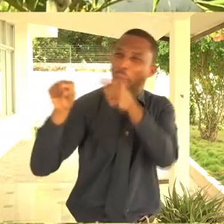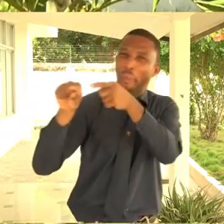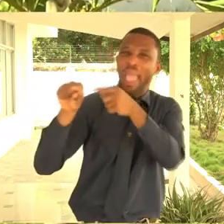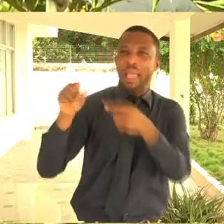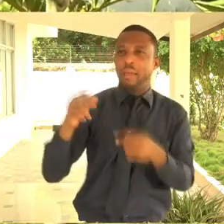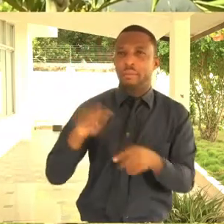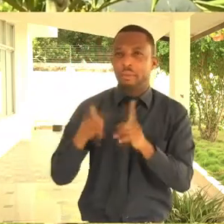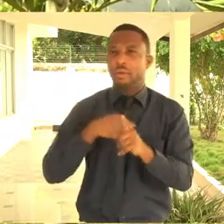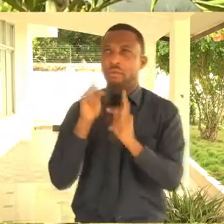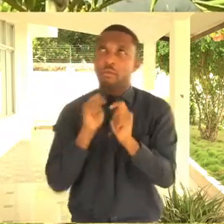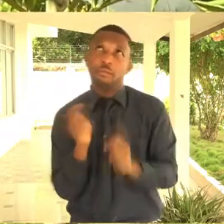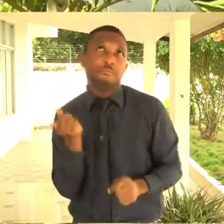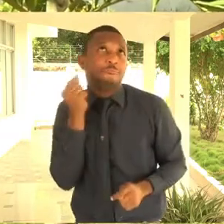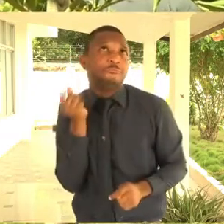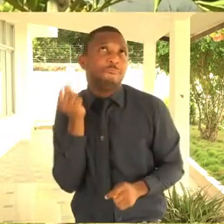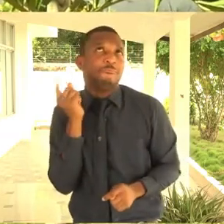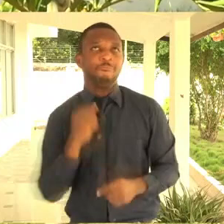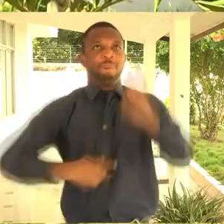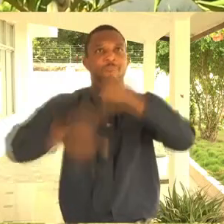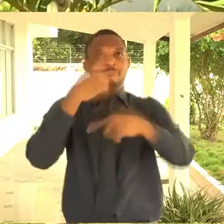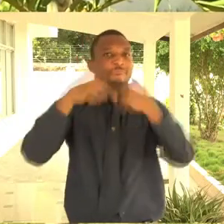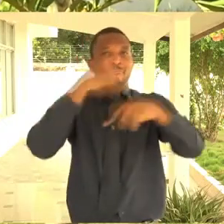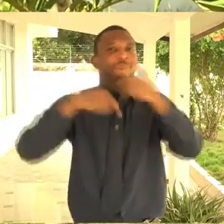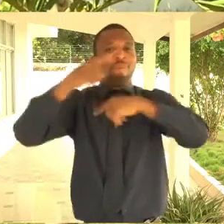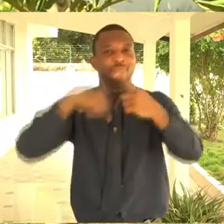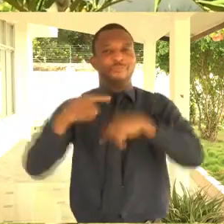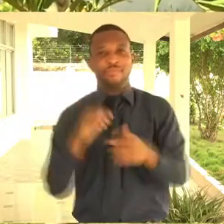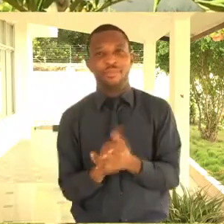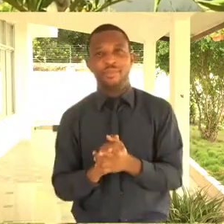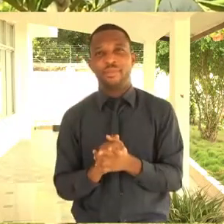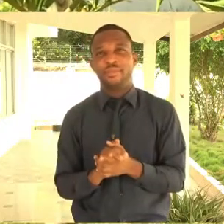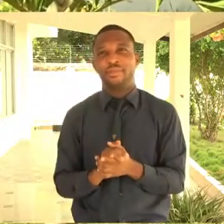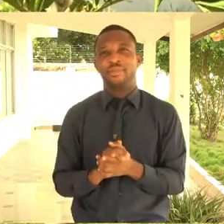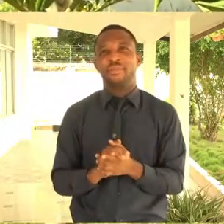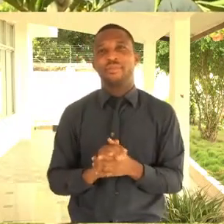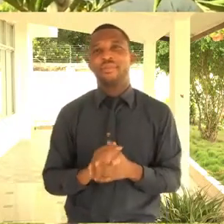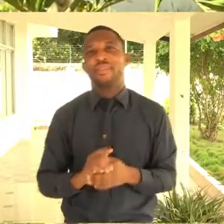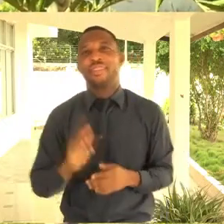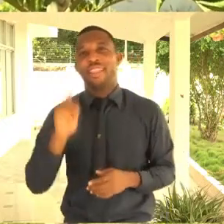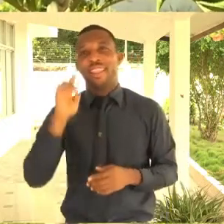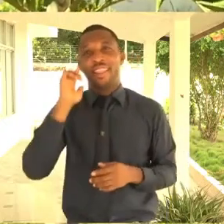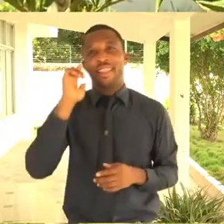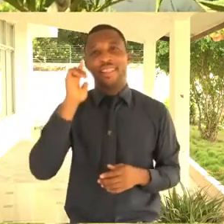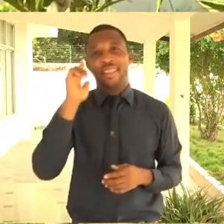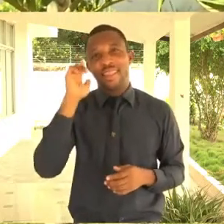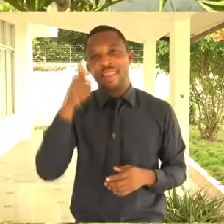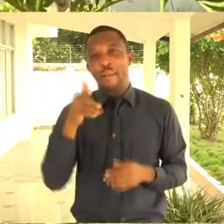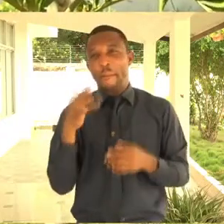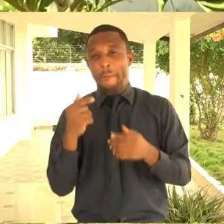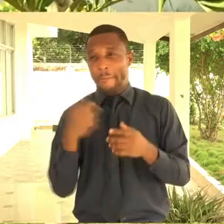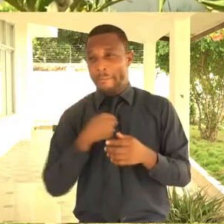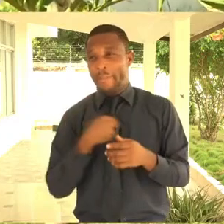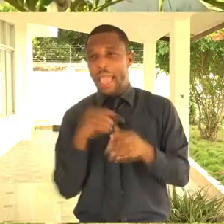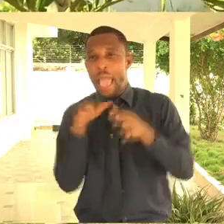a company that came there. They are into mask making. We mentioned it to them and we told them what was being done internationally.